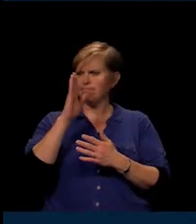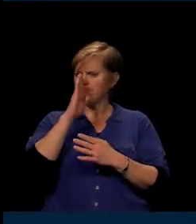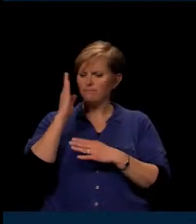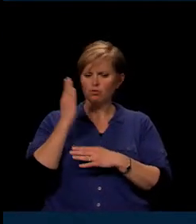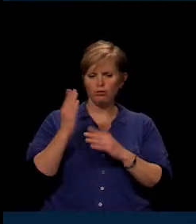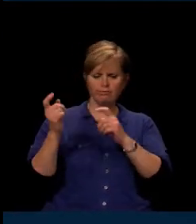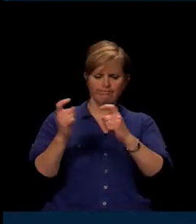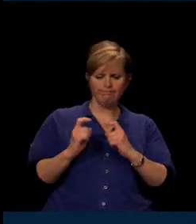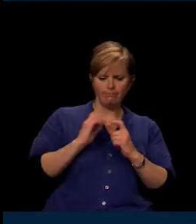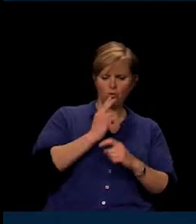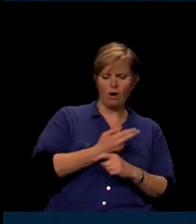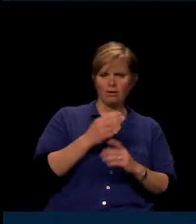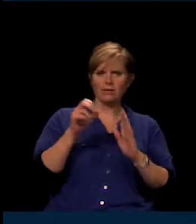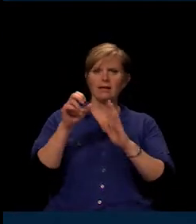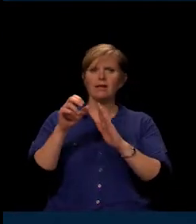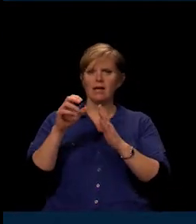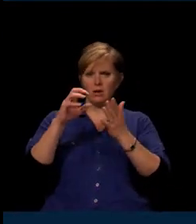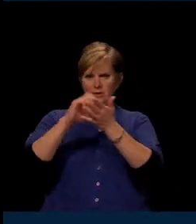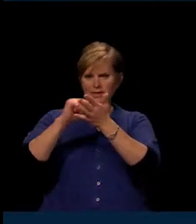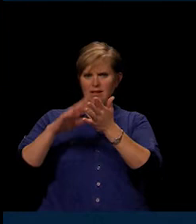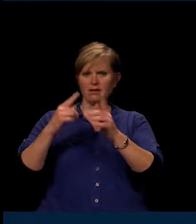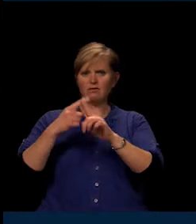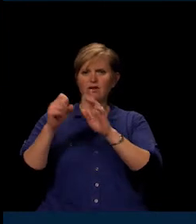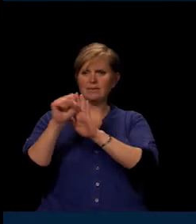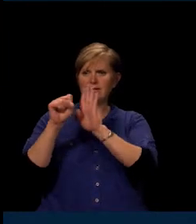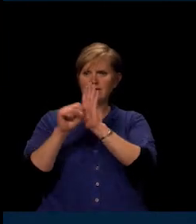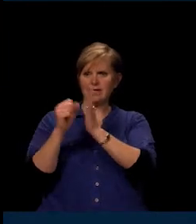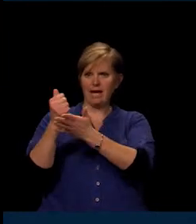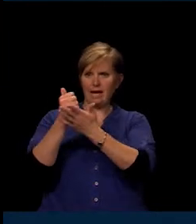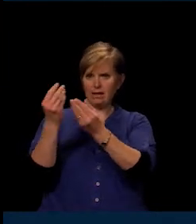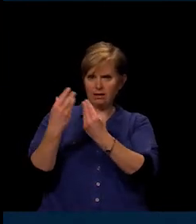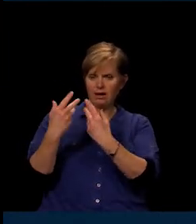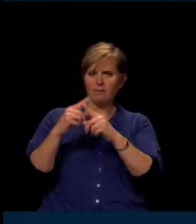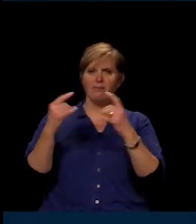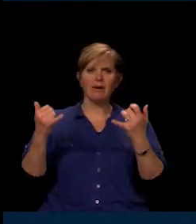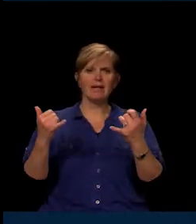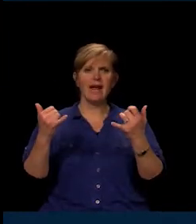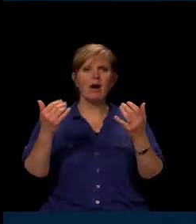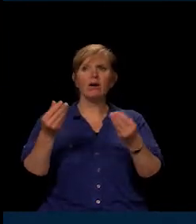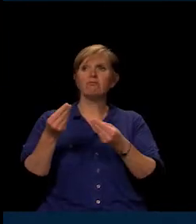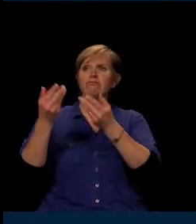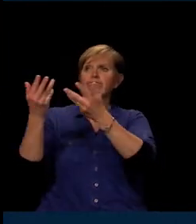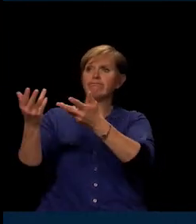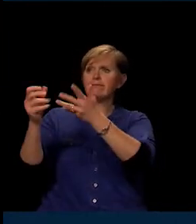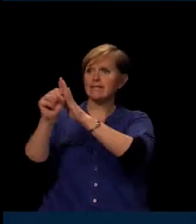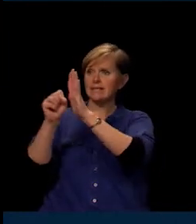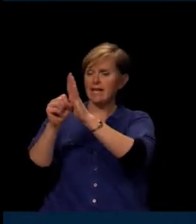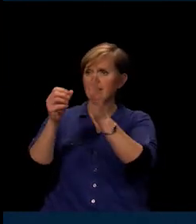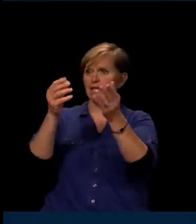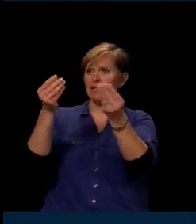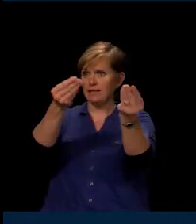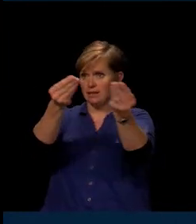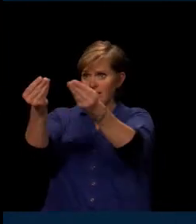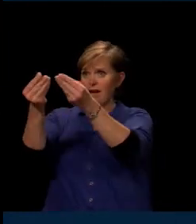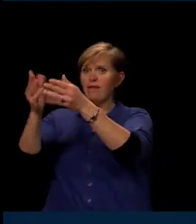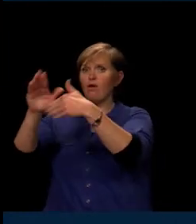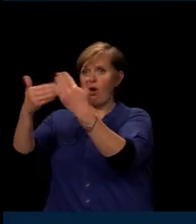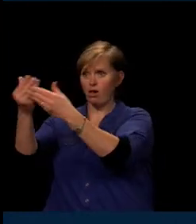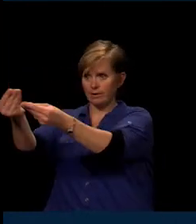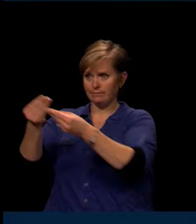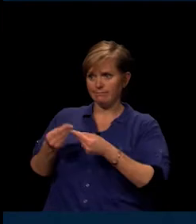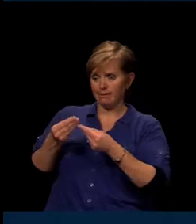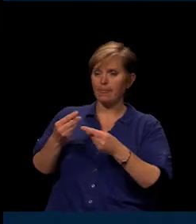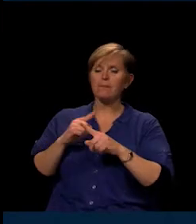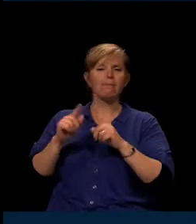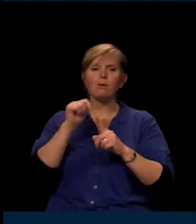to give us throughout the year for state aid. But now it goes to the state and they have to give all of it to us. But they didn't change the percentage we get